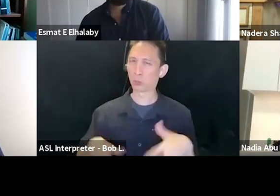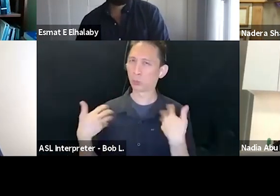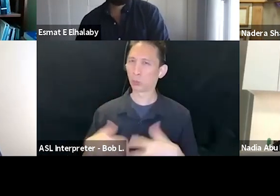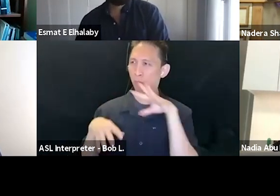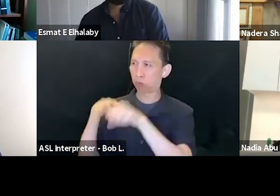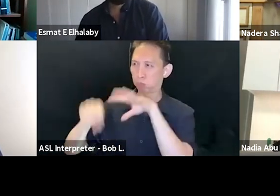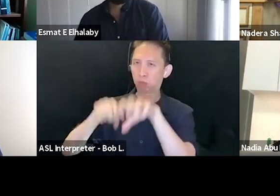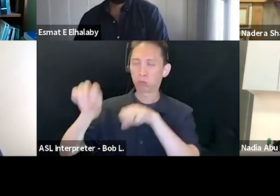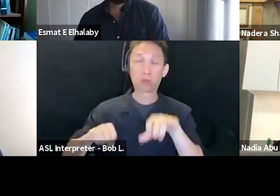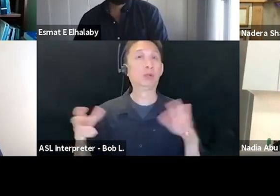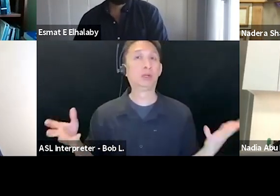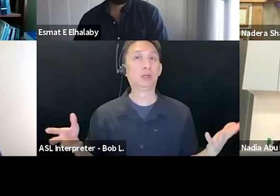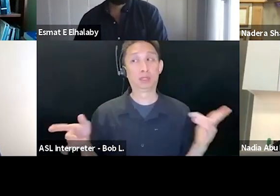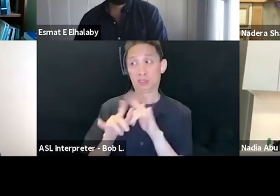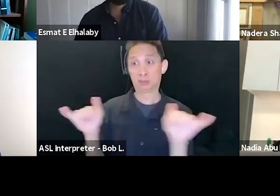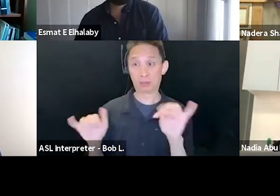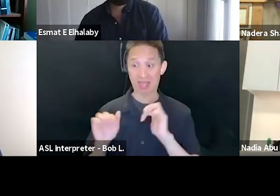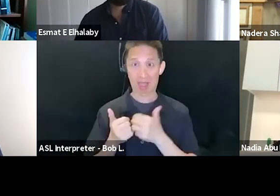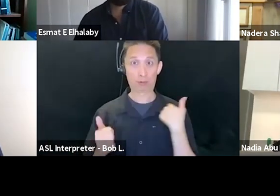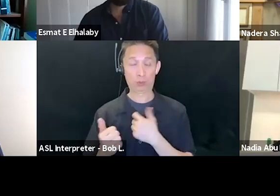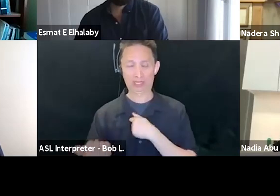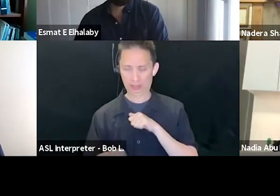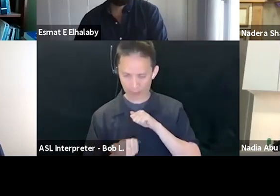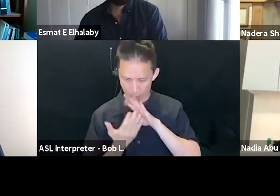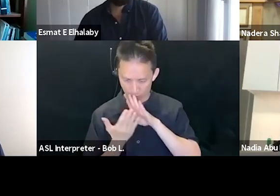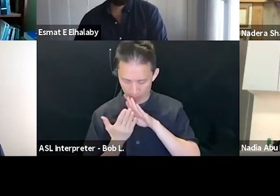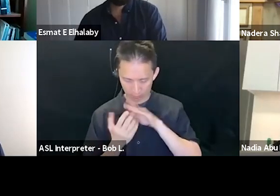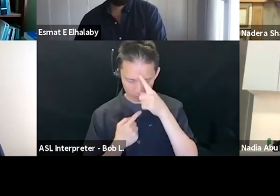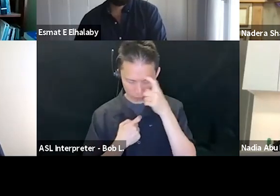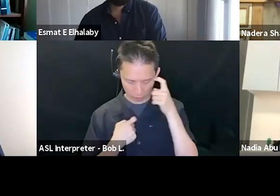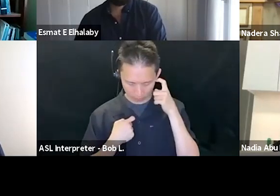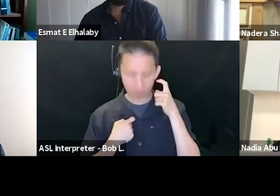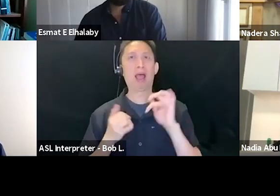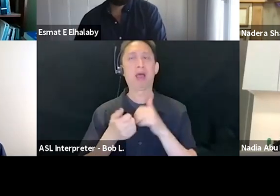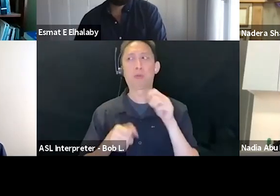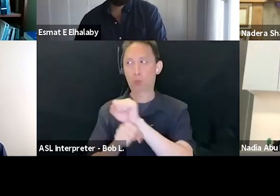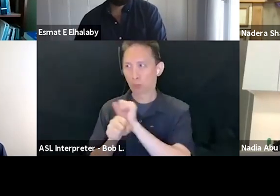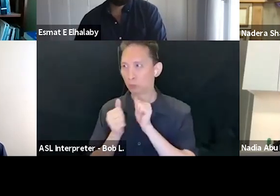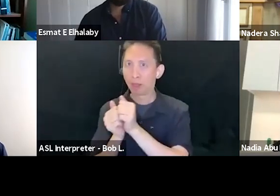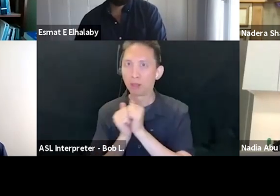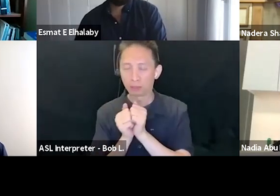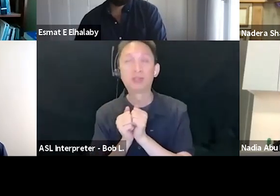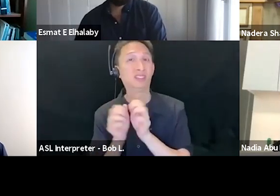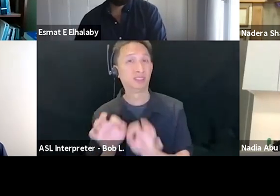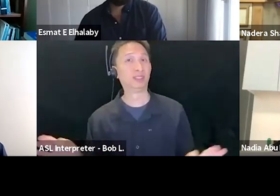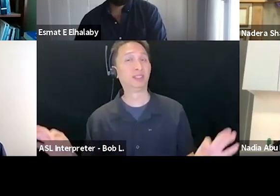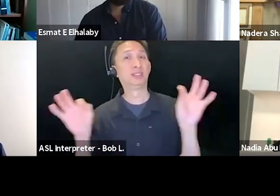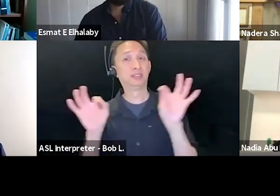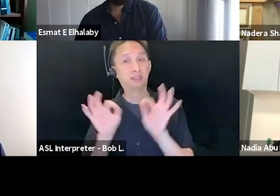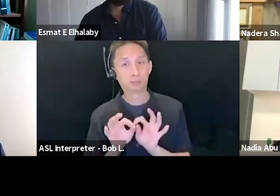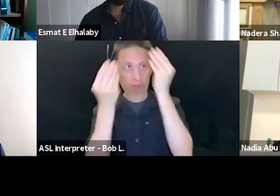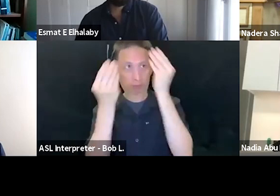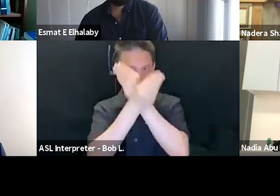dealing with the trauma is by also our togetherness and belonging and helping that requires